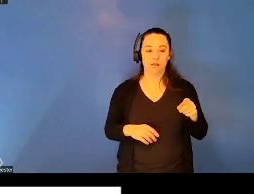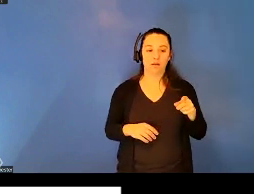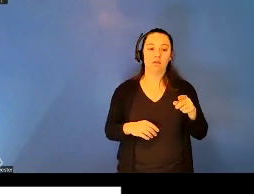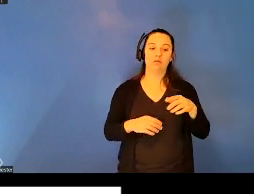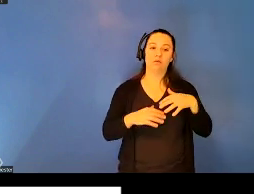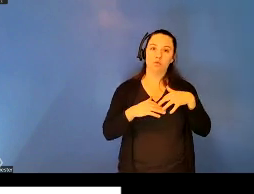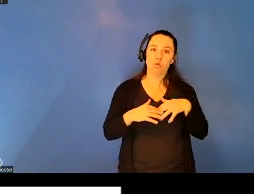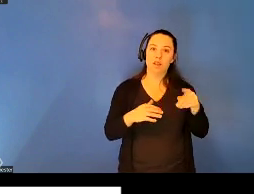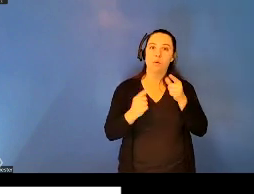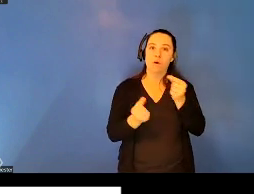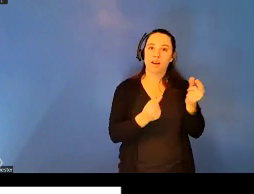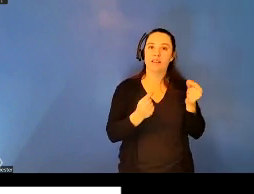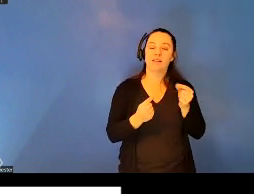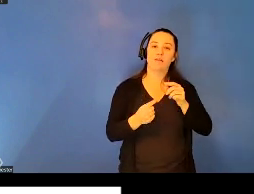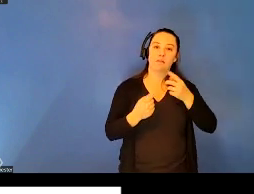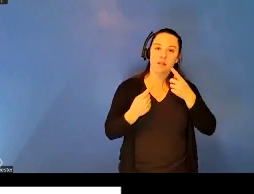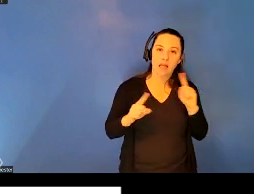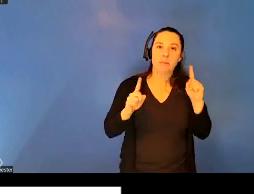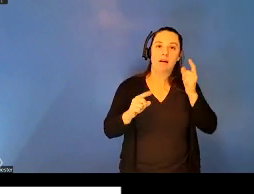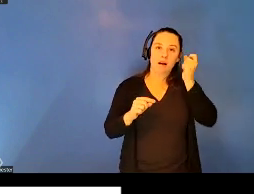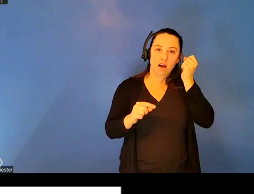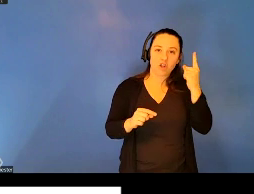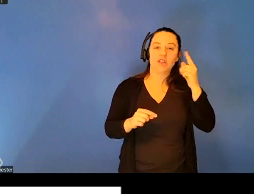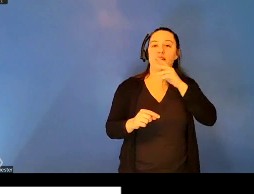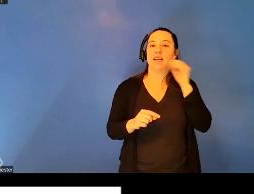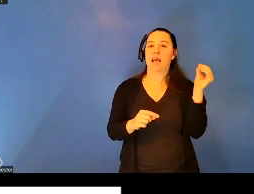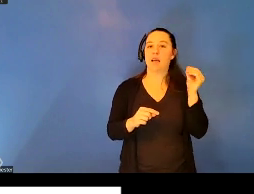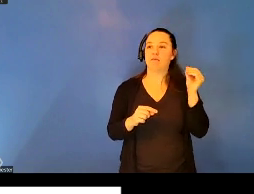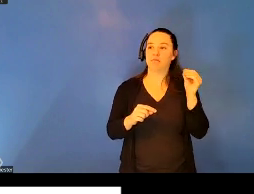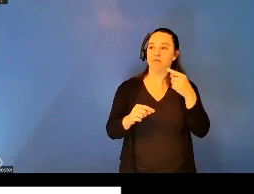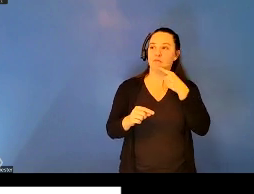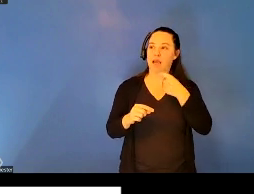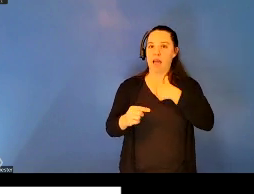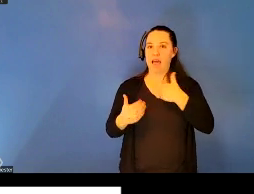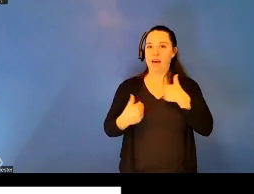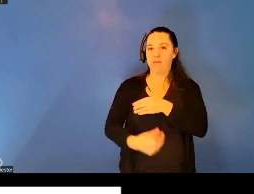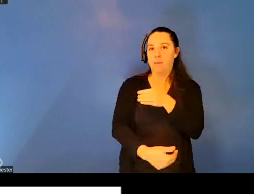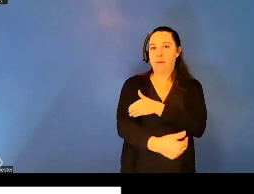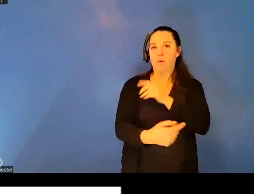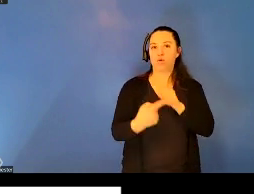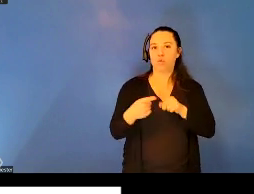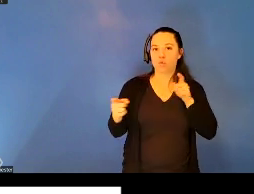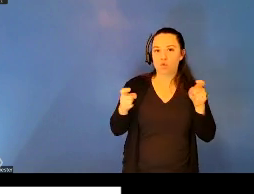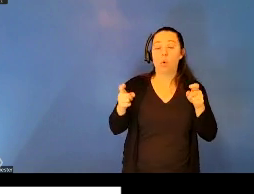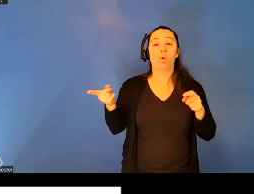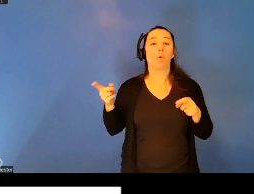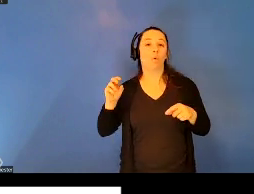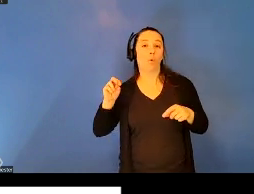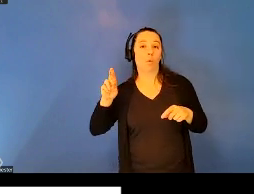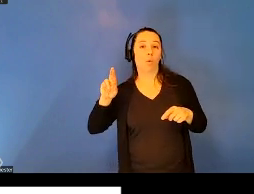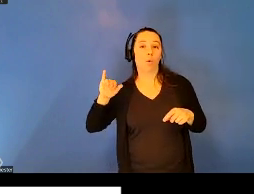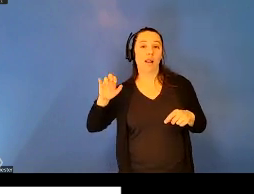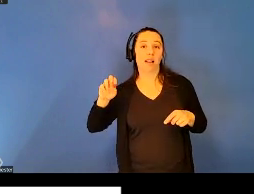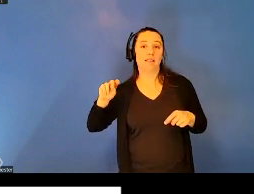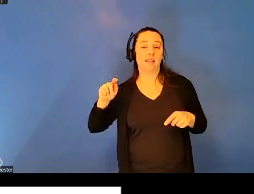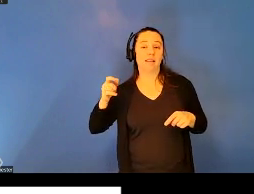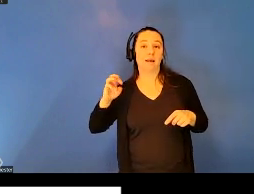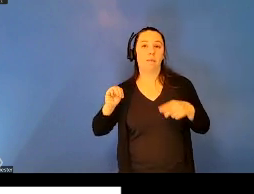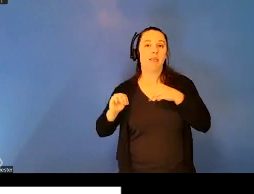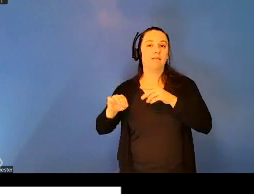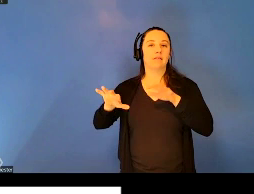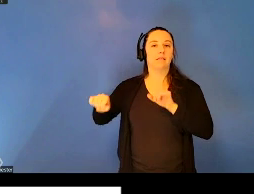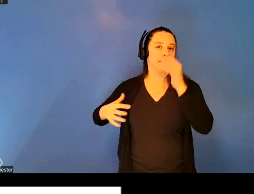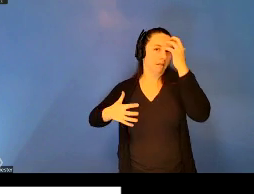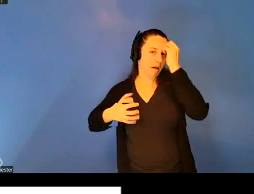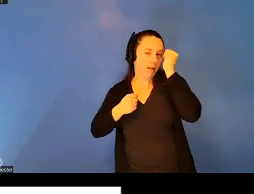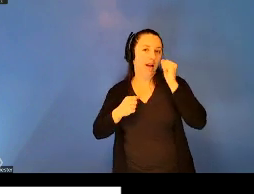the authority to control it. Now Orientalism represents chiefly a colonizing worldview rooted in a perspective of Western